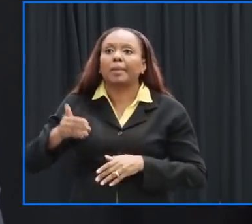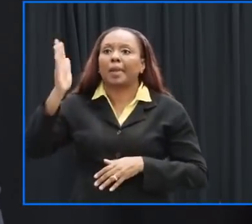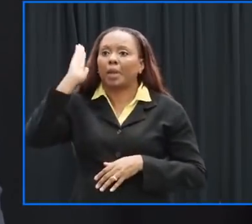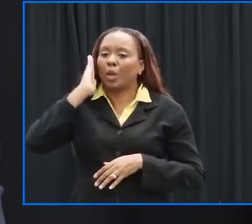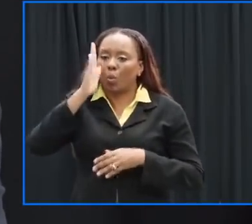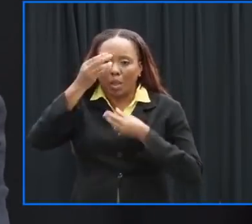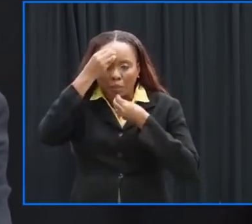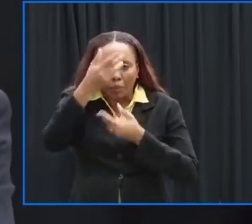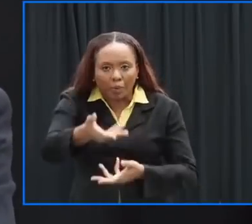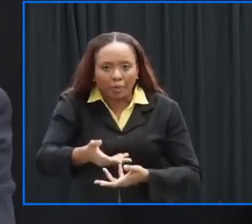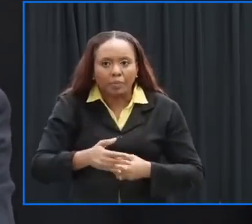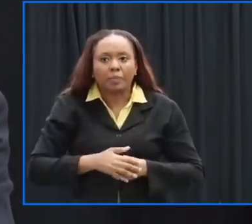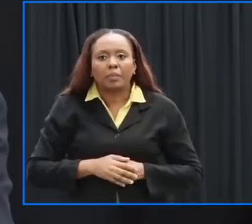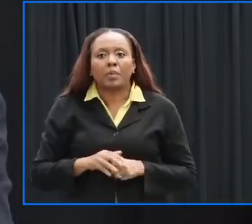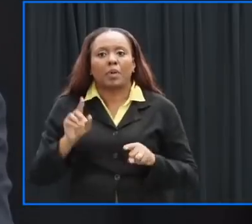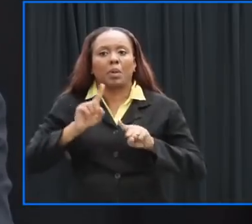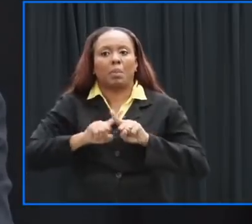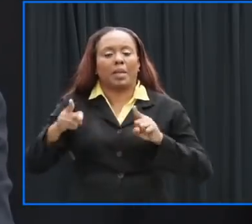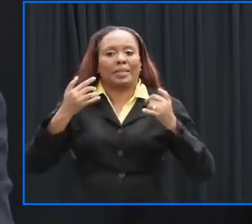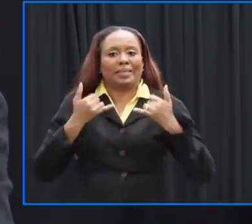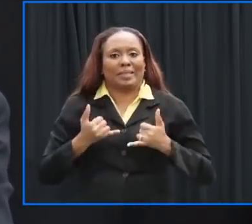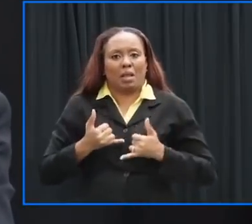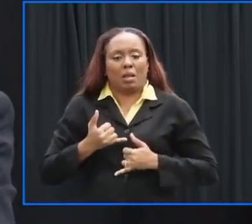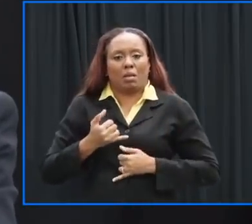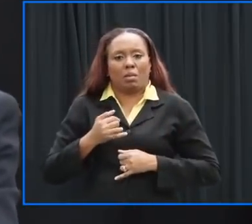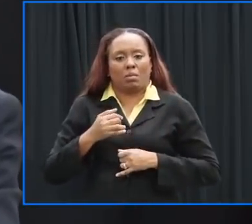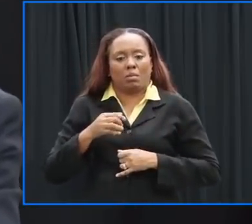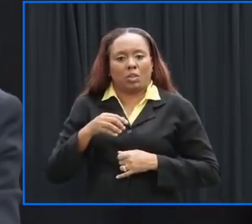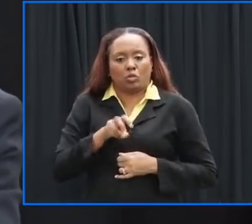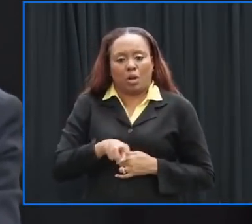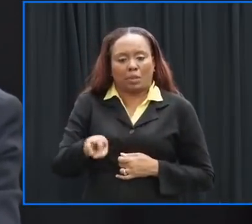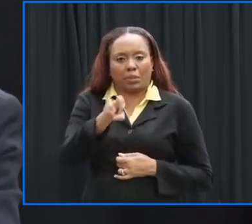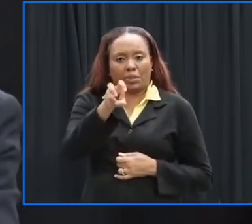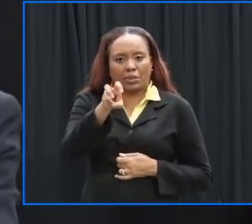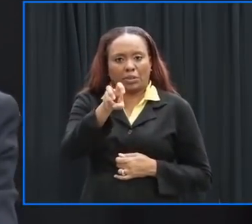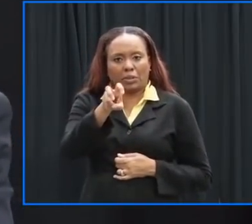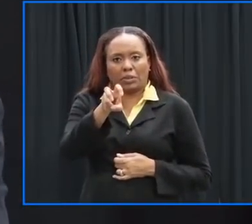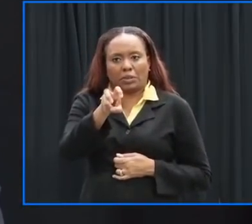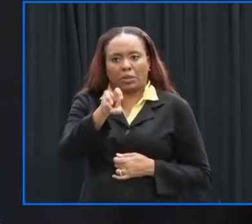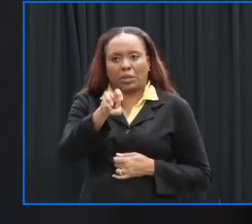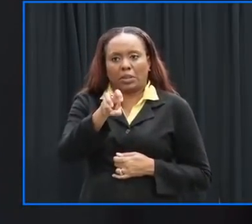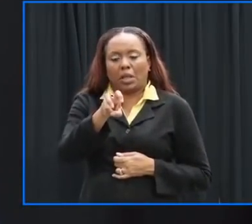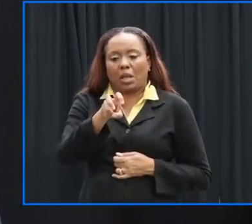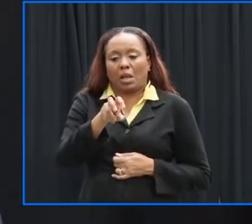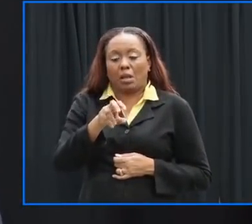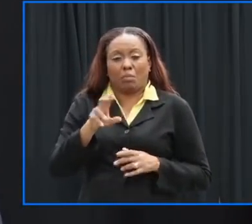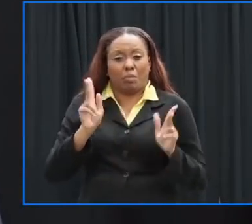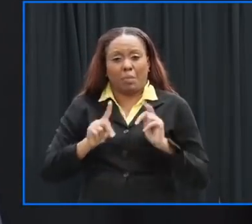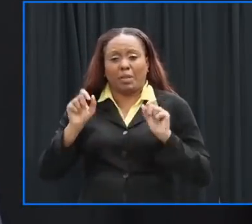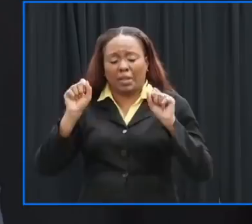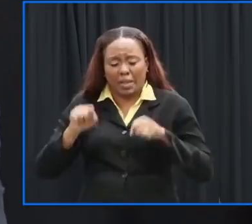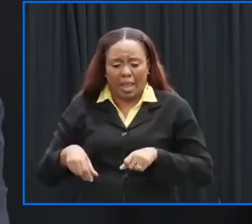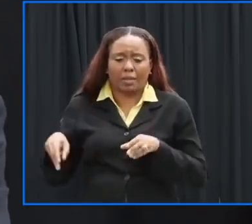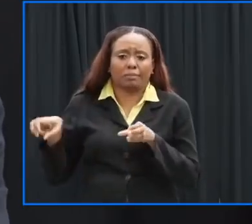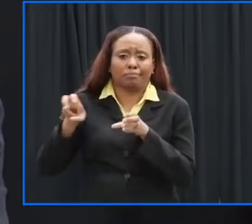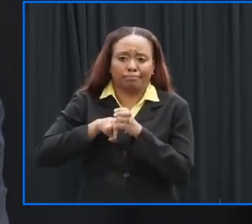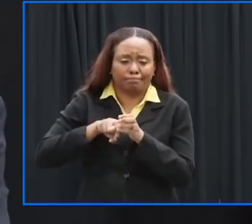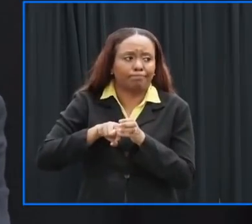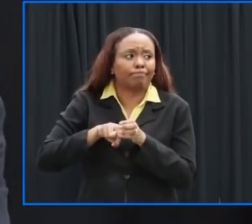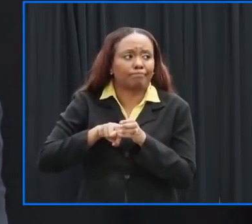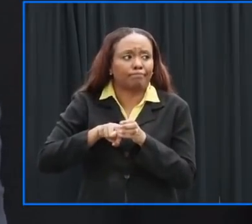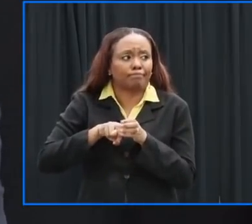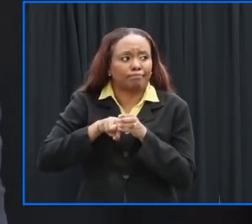so as long as the transport side of things can can remobilize uh we'd be